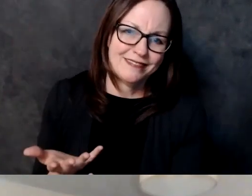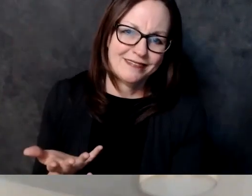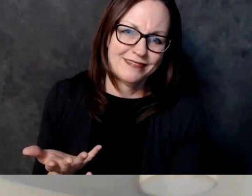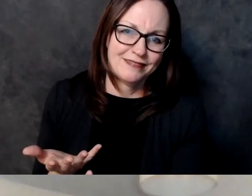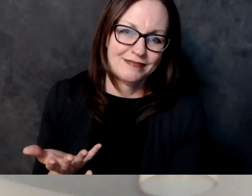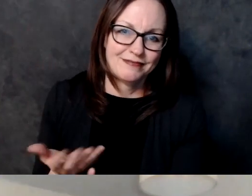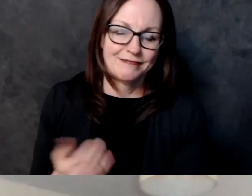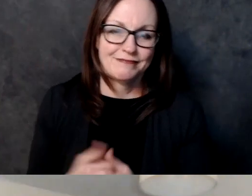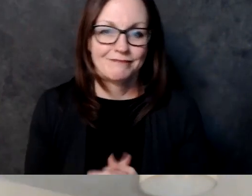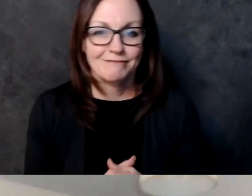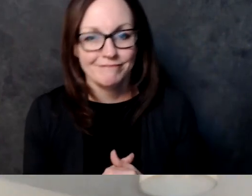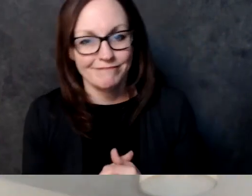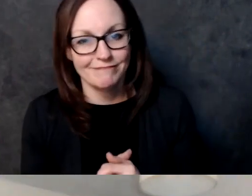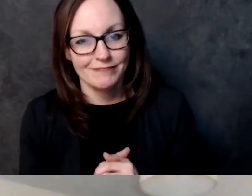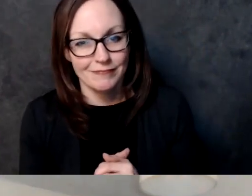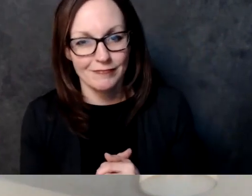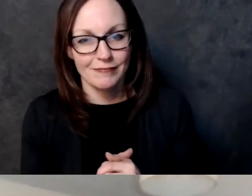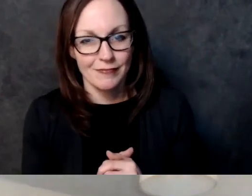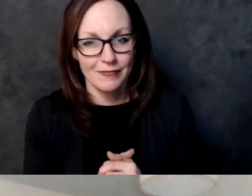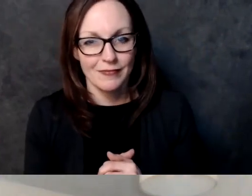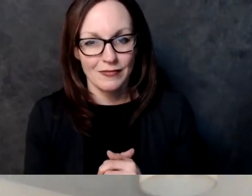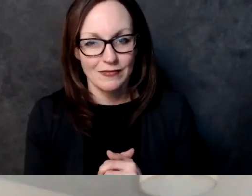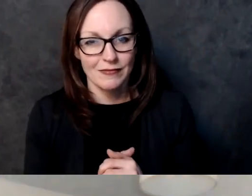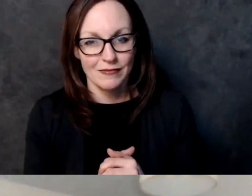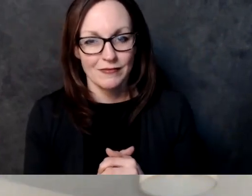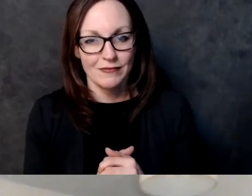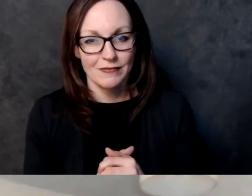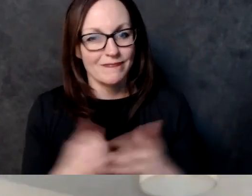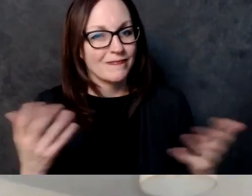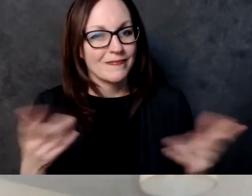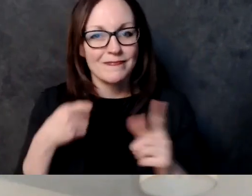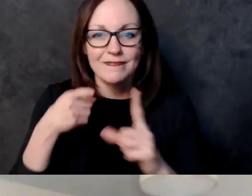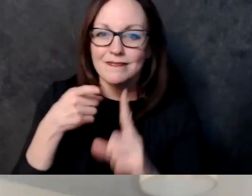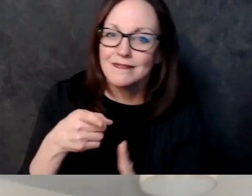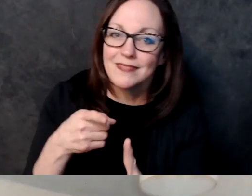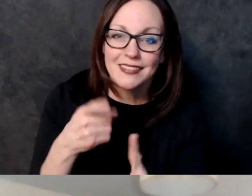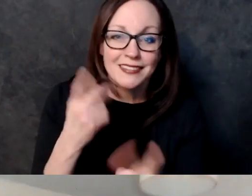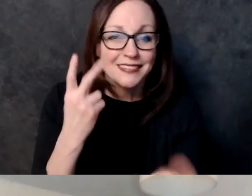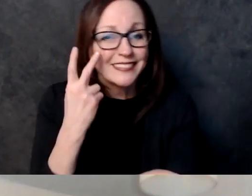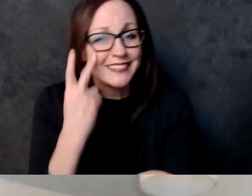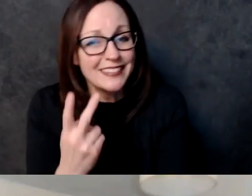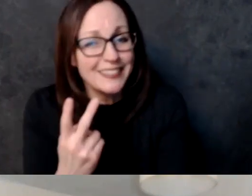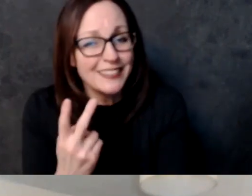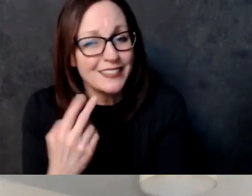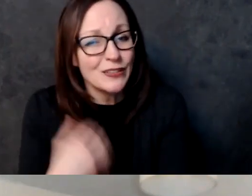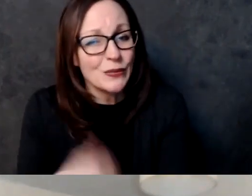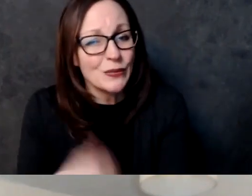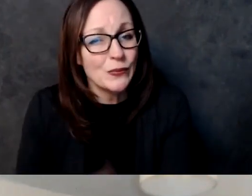kids who didn't deserve any sort of you know violence that they saw visit upon them and nothing like that and horrible situations